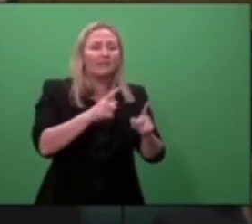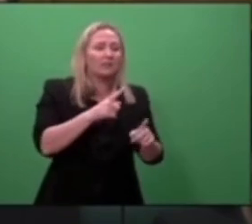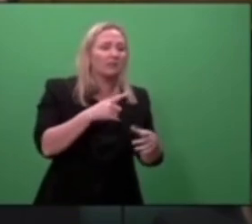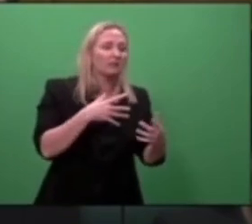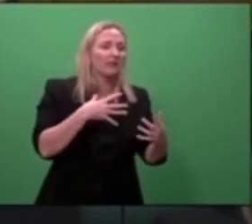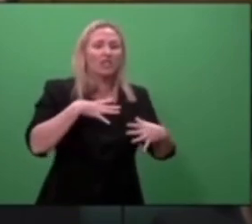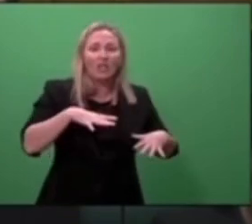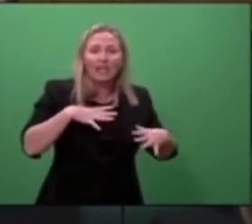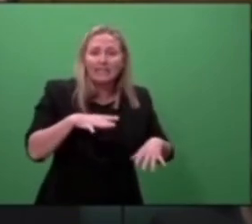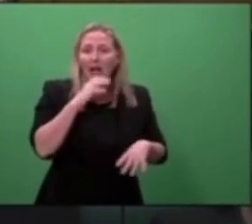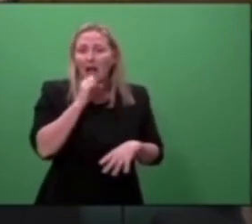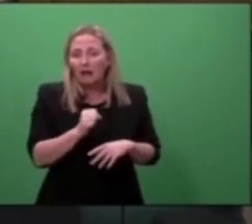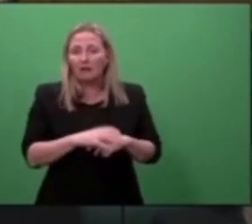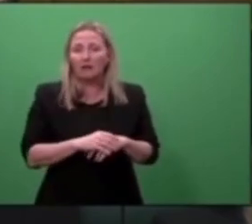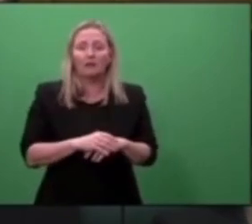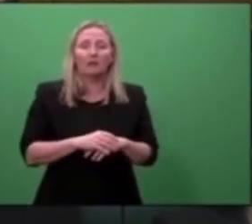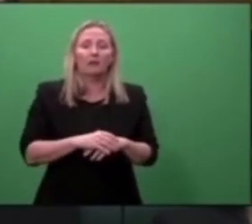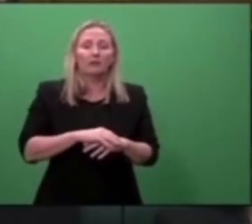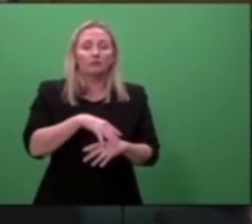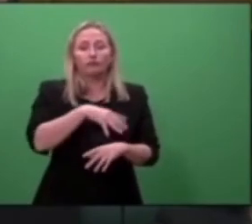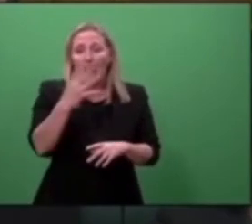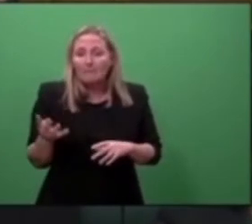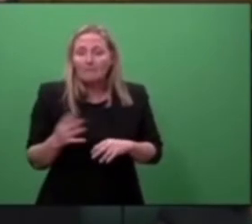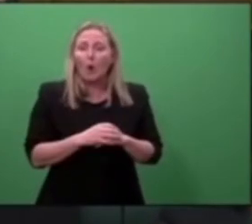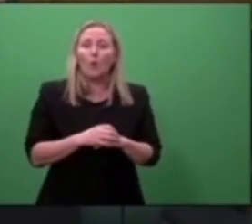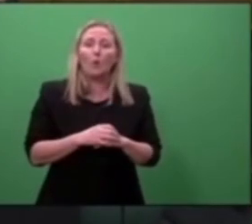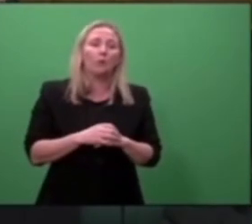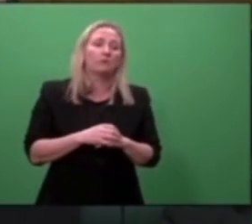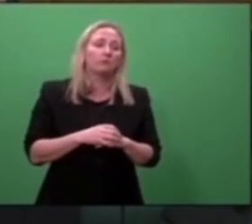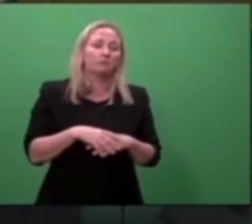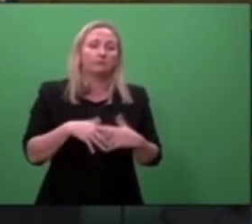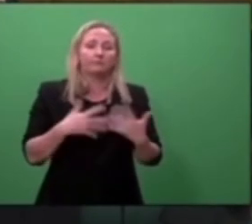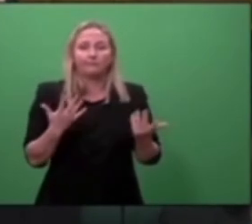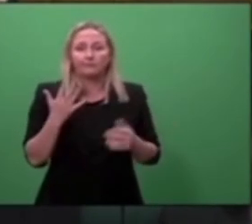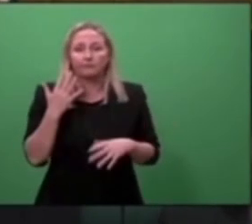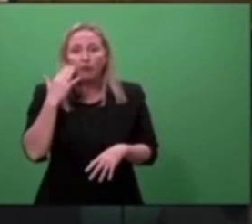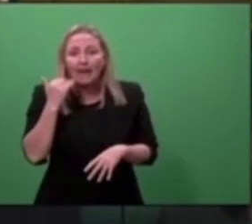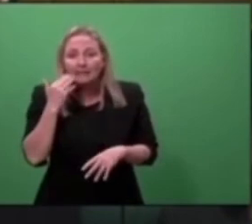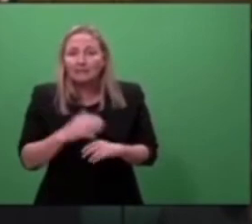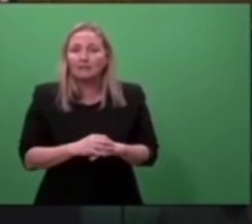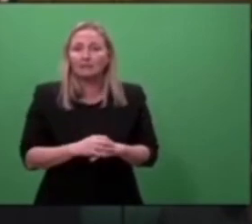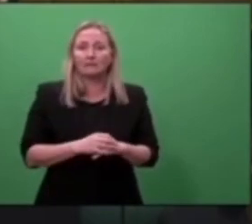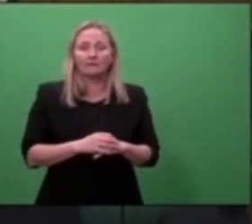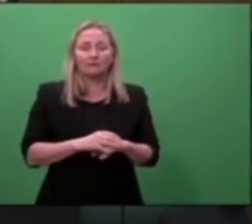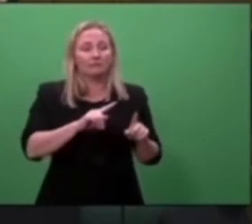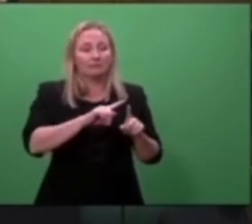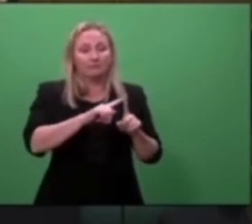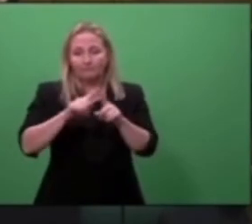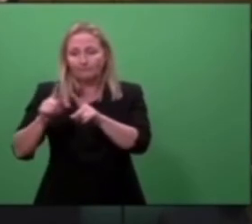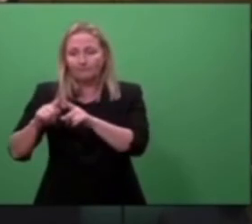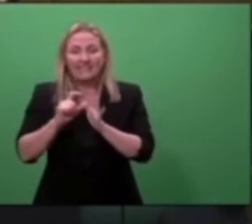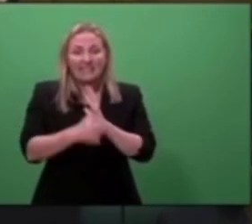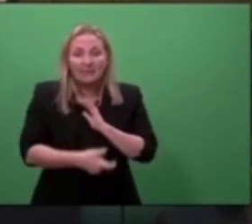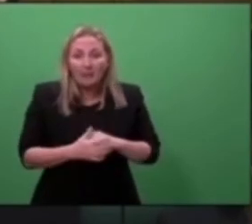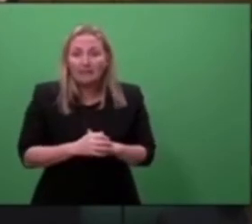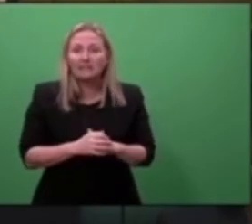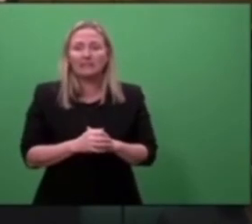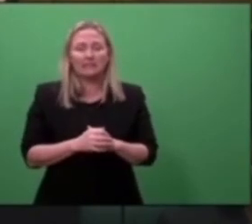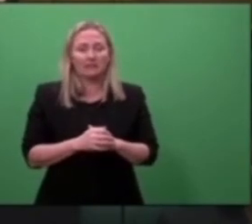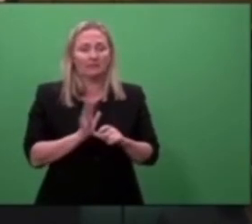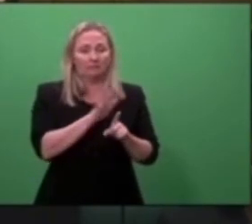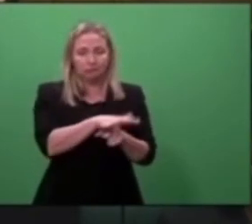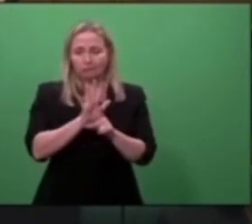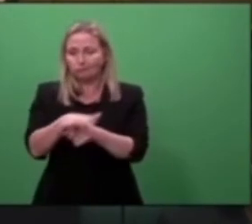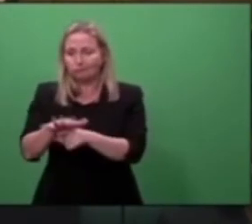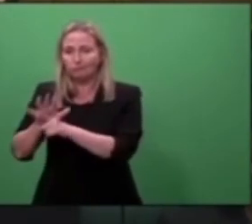people living with a disability. Those prejudices came out in these horrible places. But one of the things that we have to